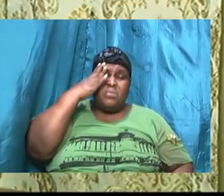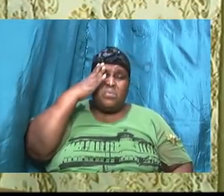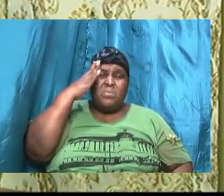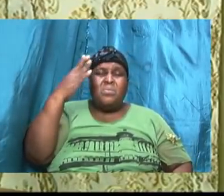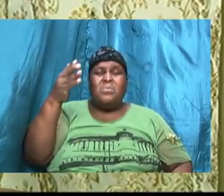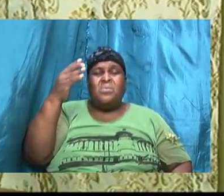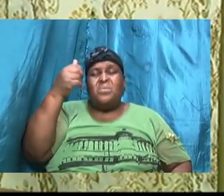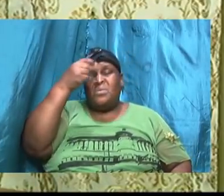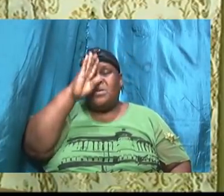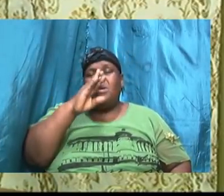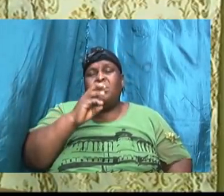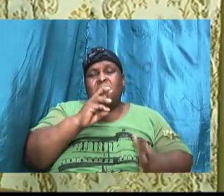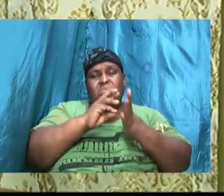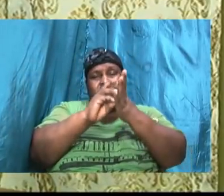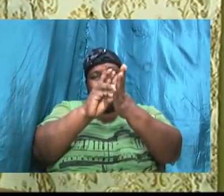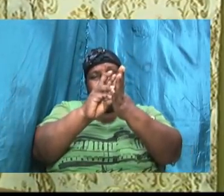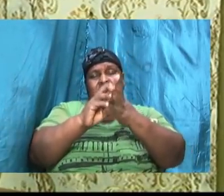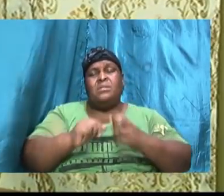entirety